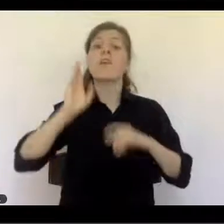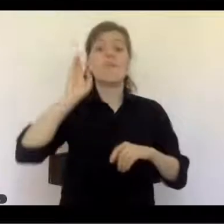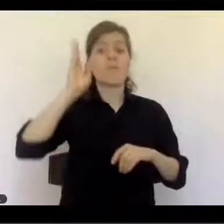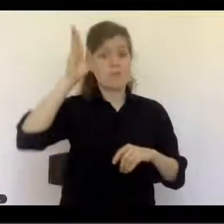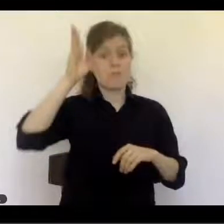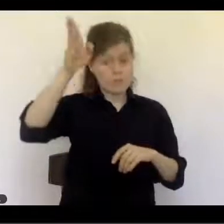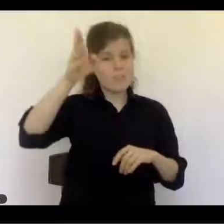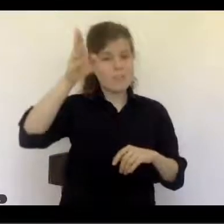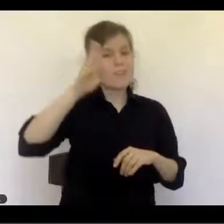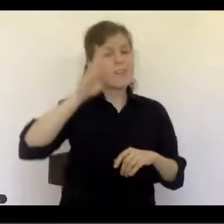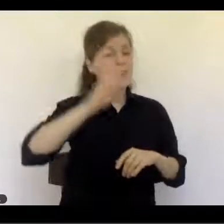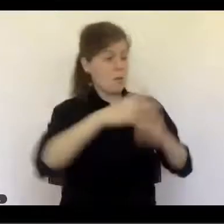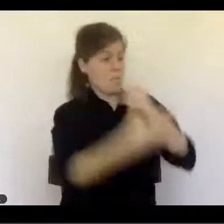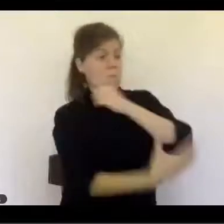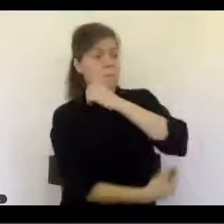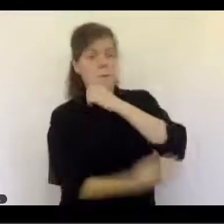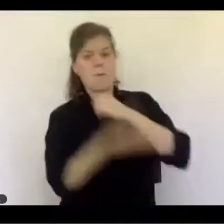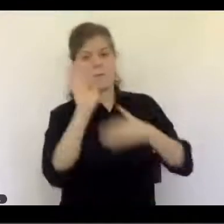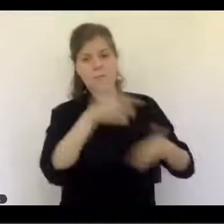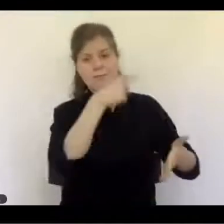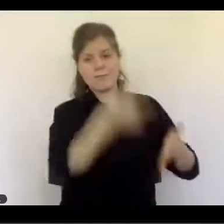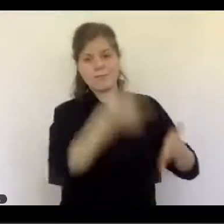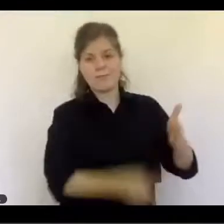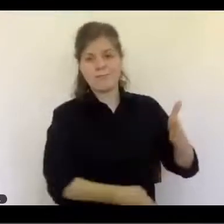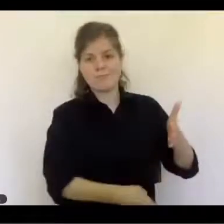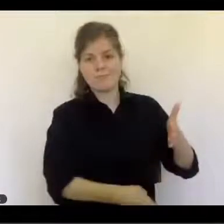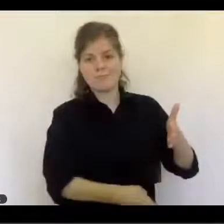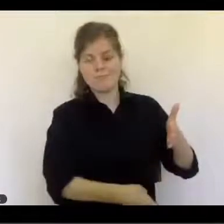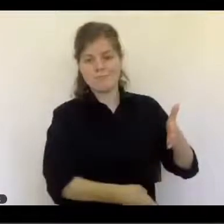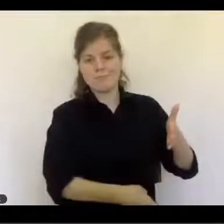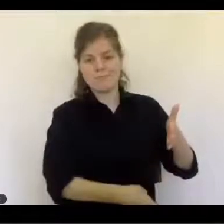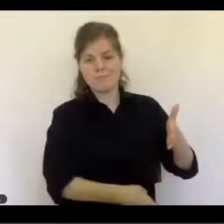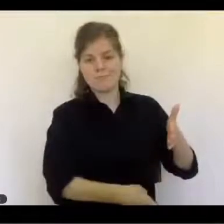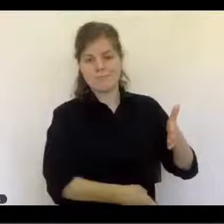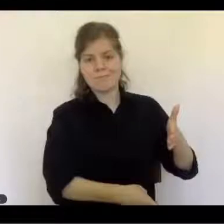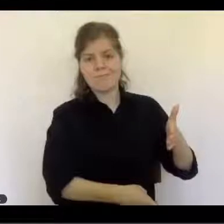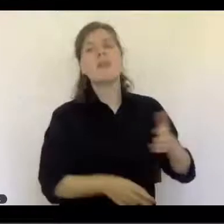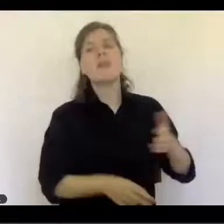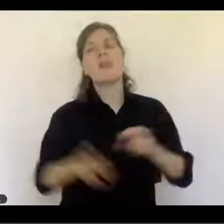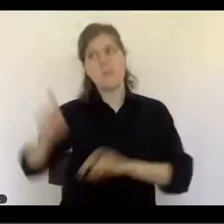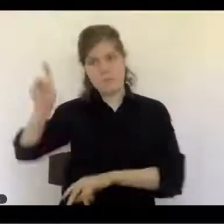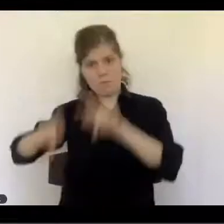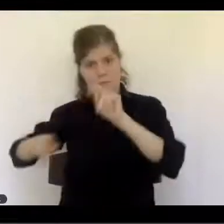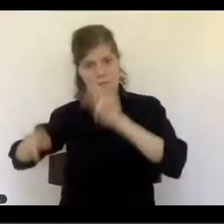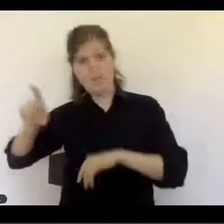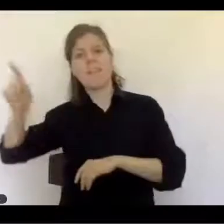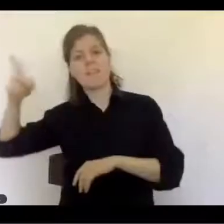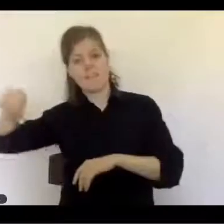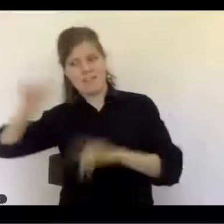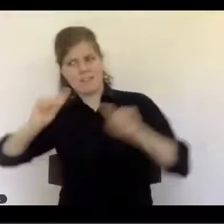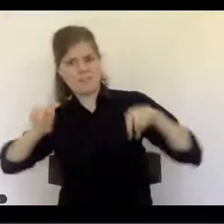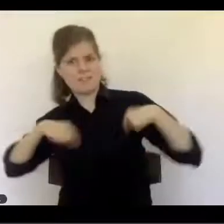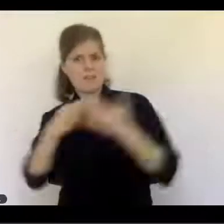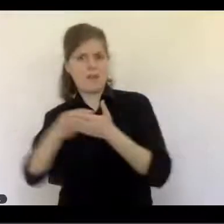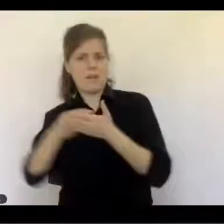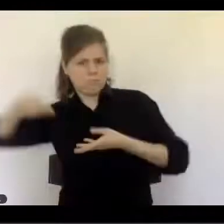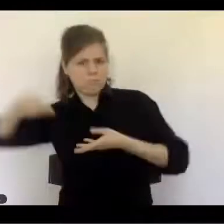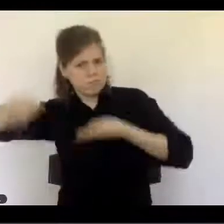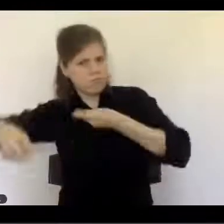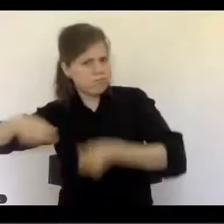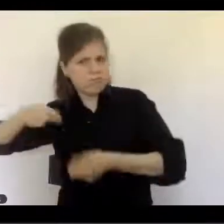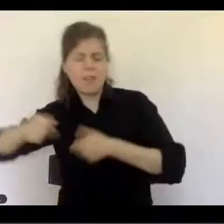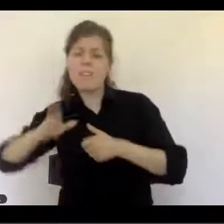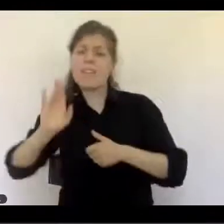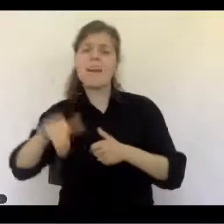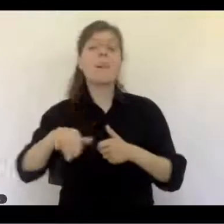those with the affluence, those institutions, corporations, and individuals are going to want to protect their assets. They're not going to be generous